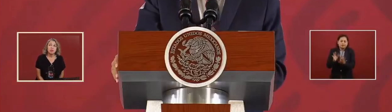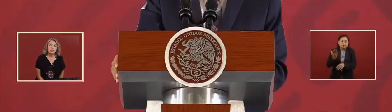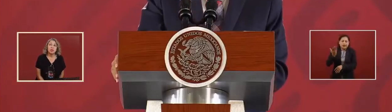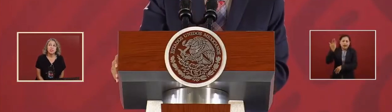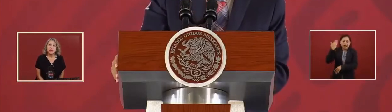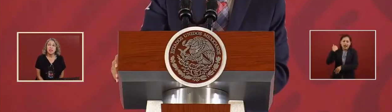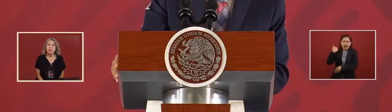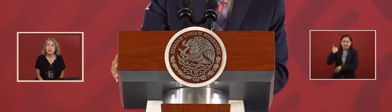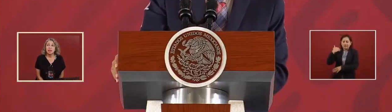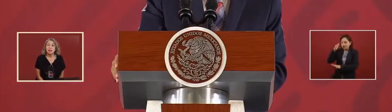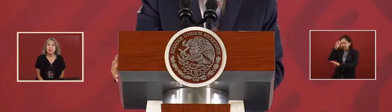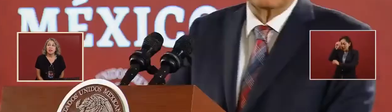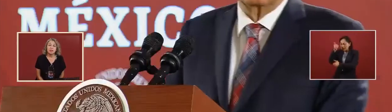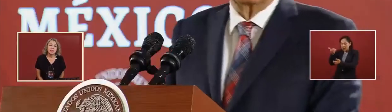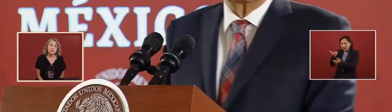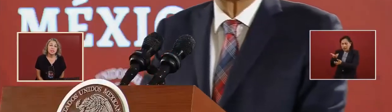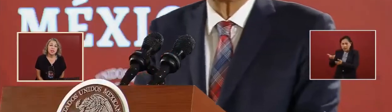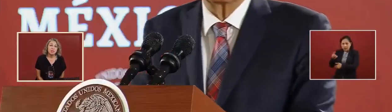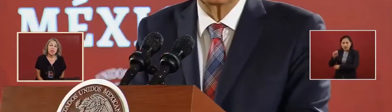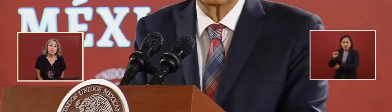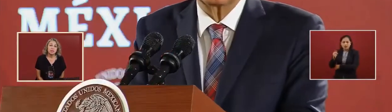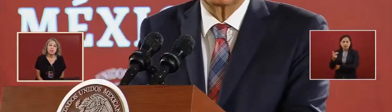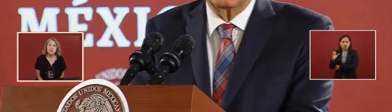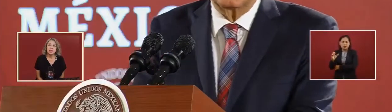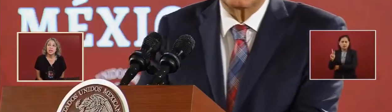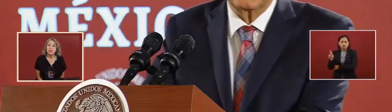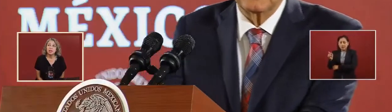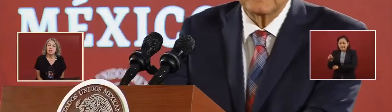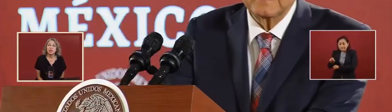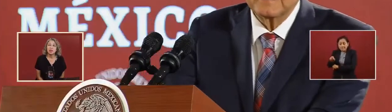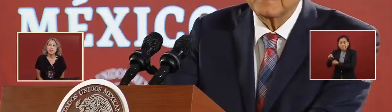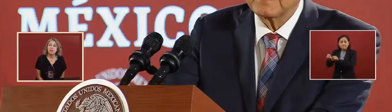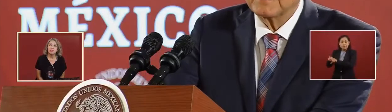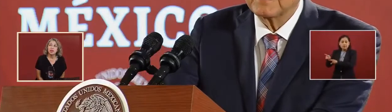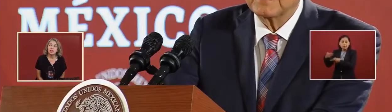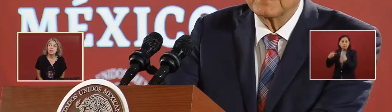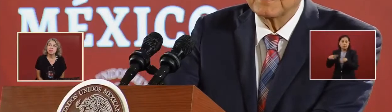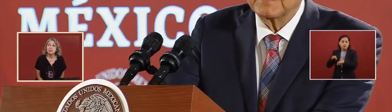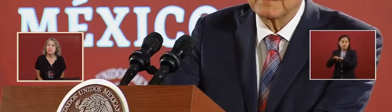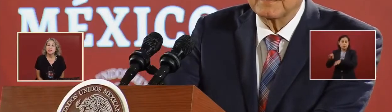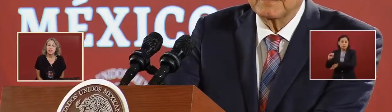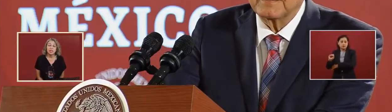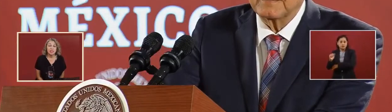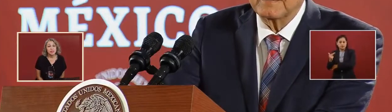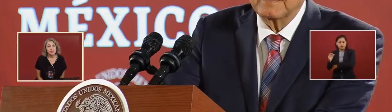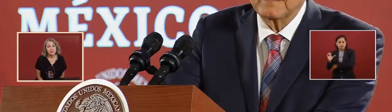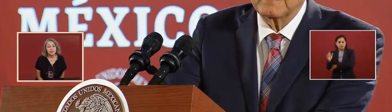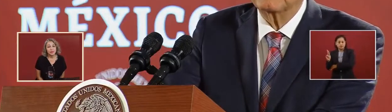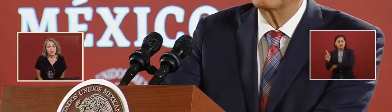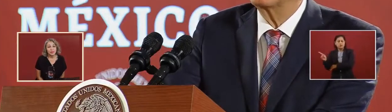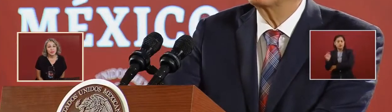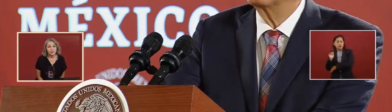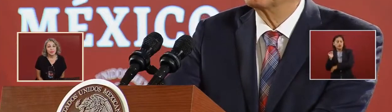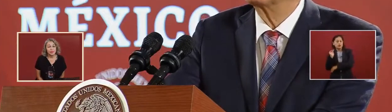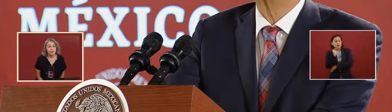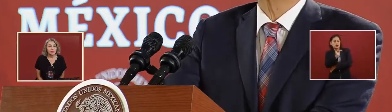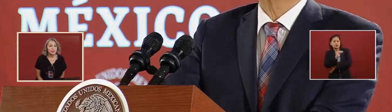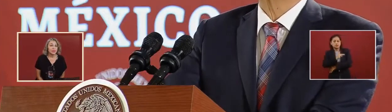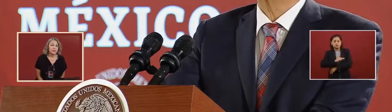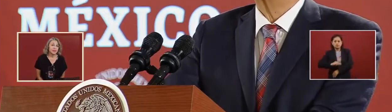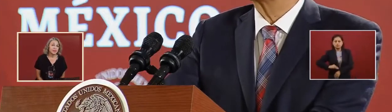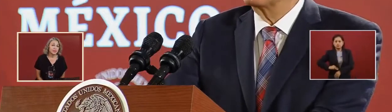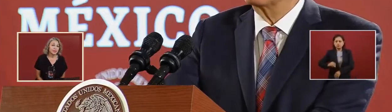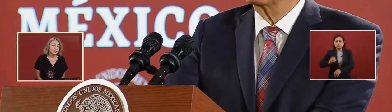same guys from Hacienda used to call their friends to